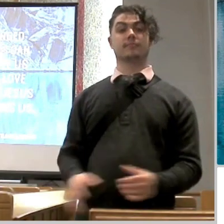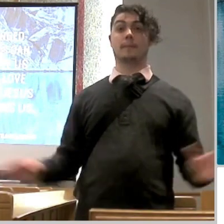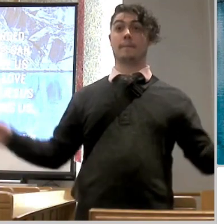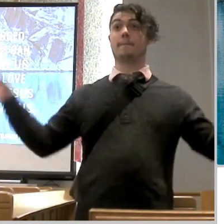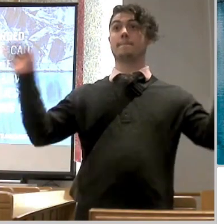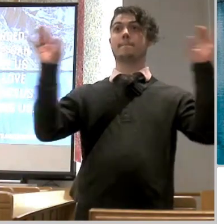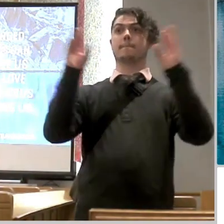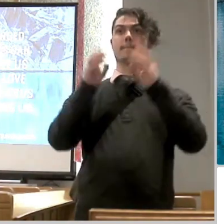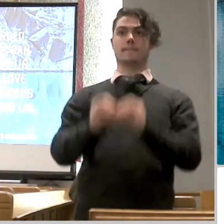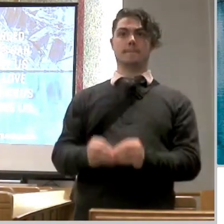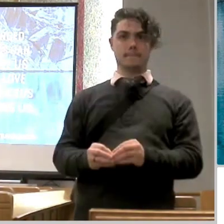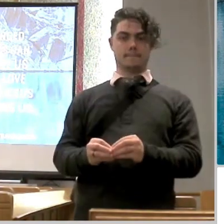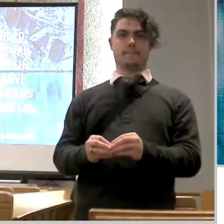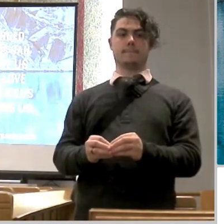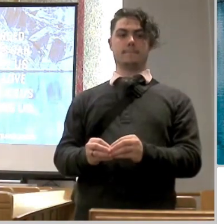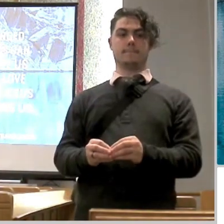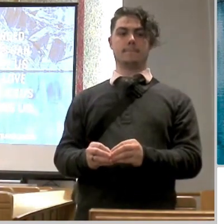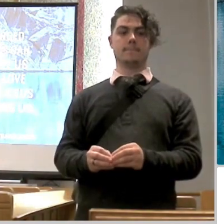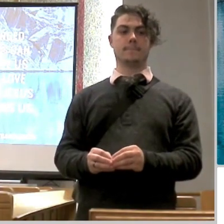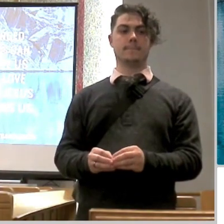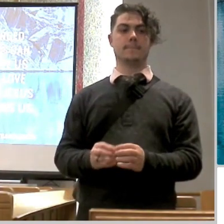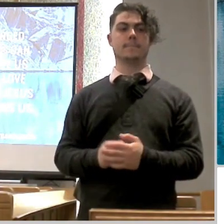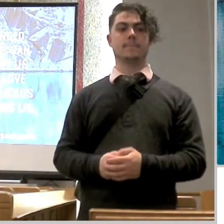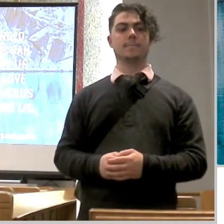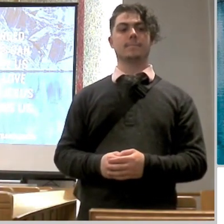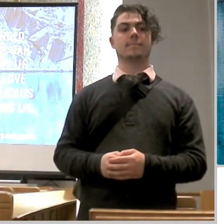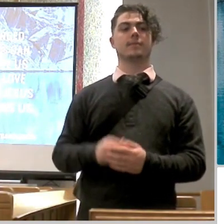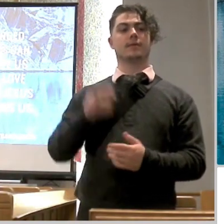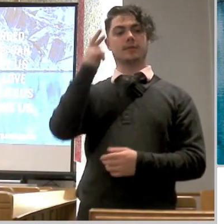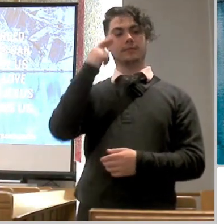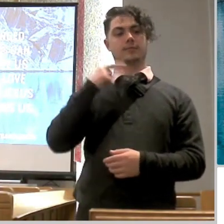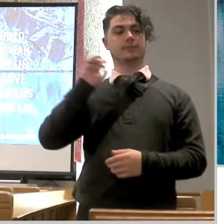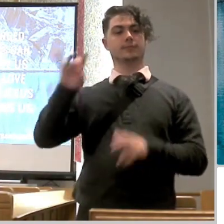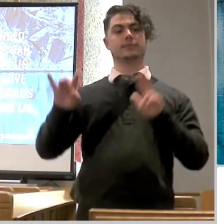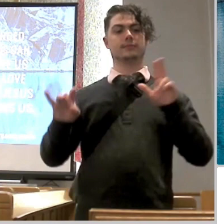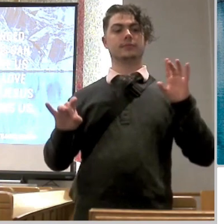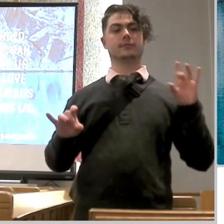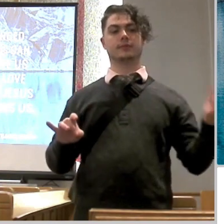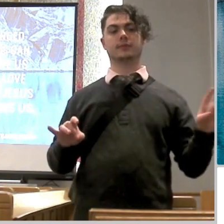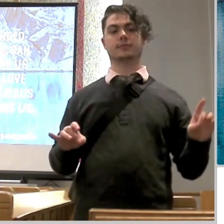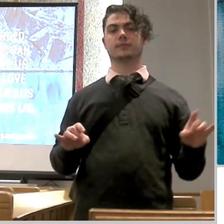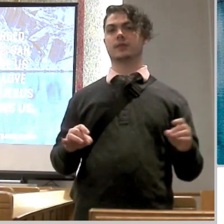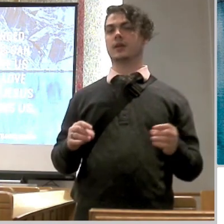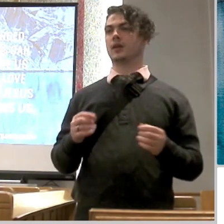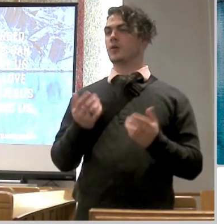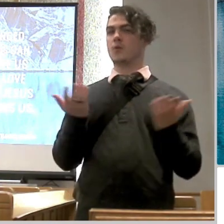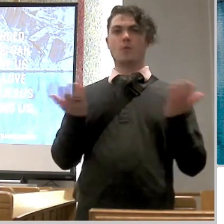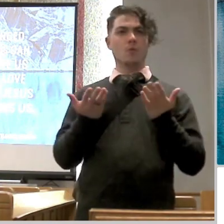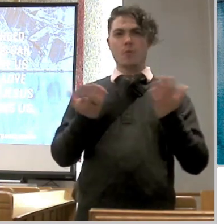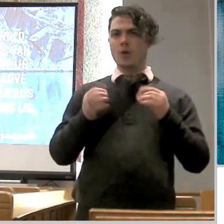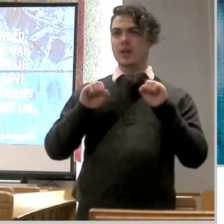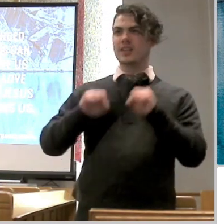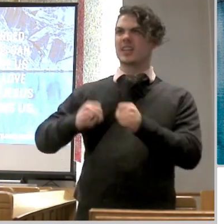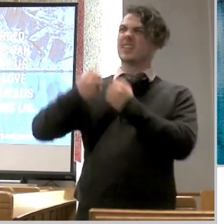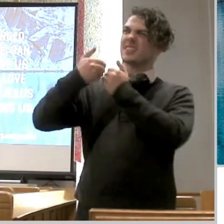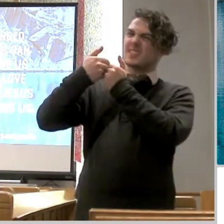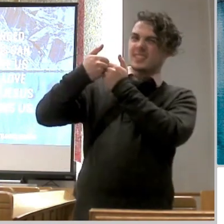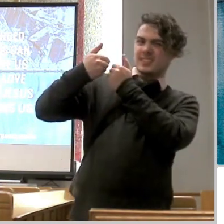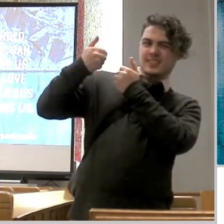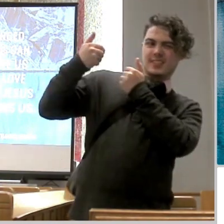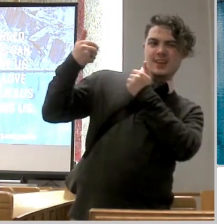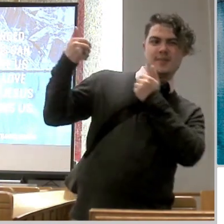sums up the christian walk he says i am convinced that nothing nothing not a zilch